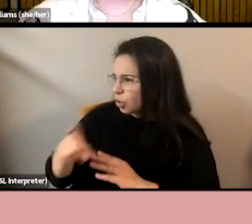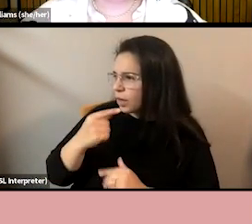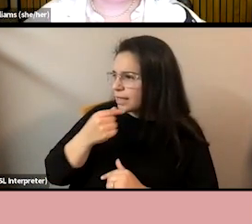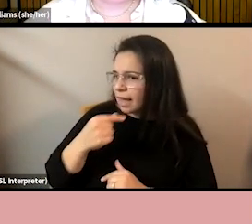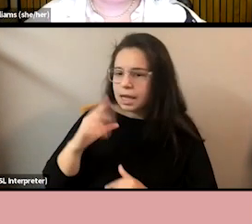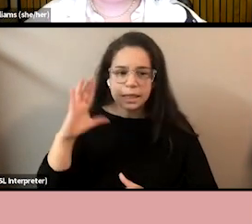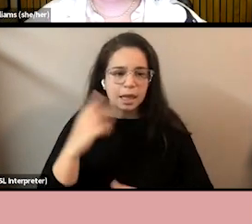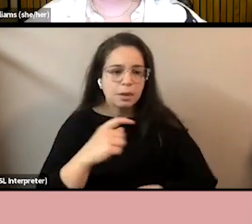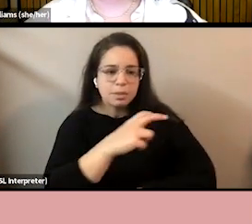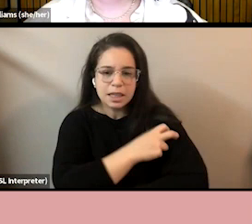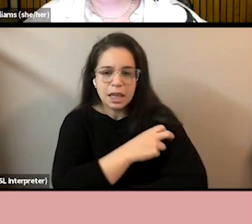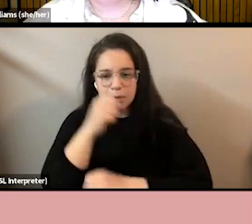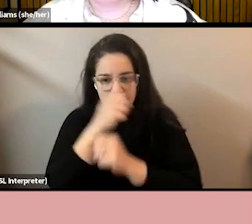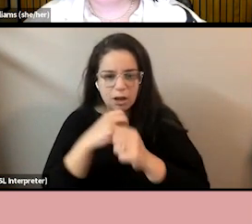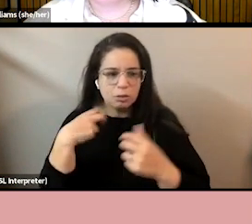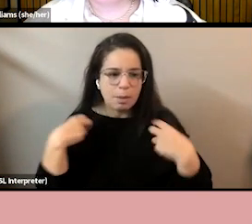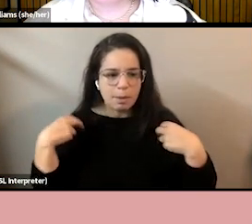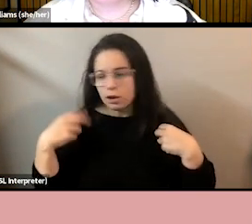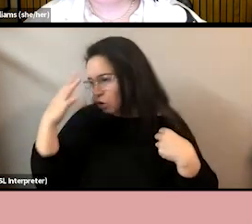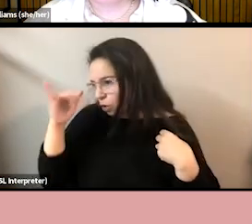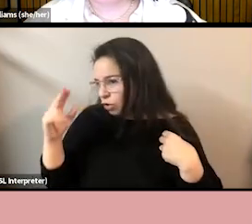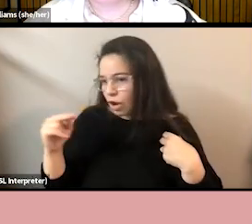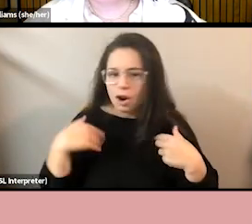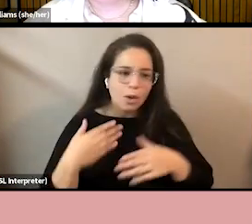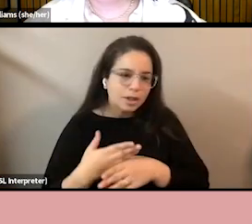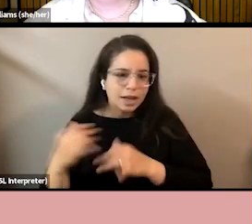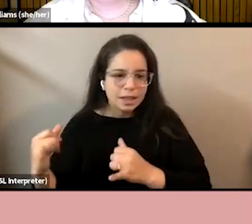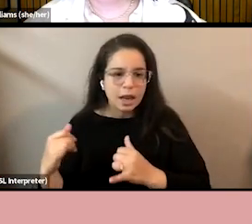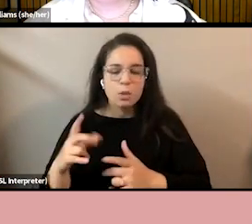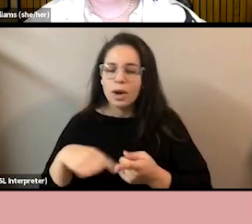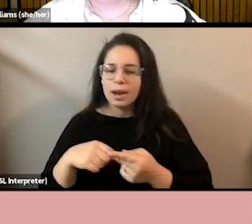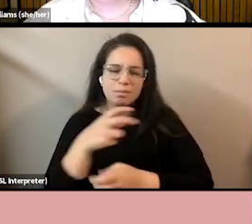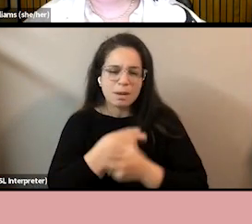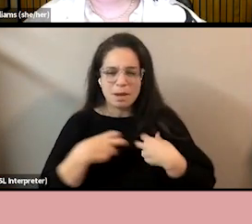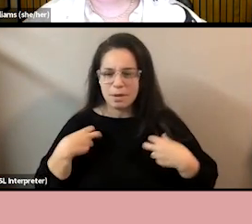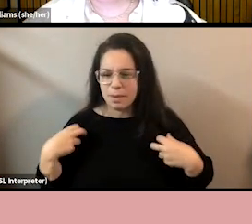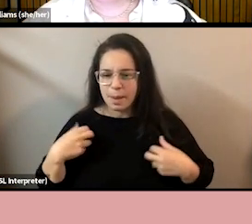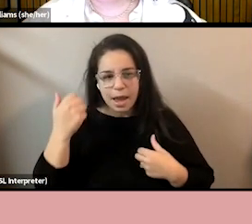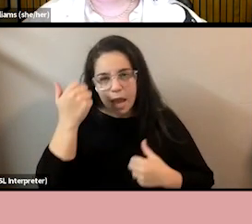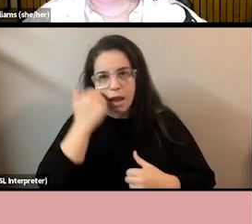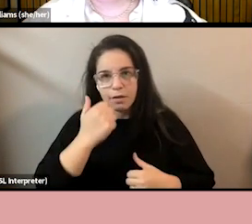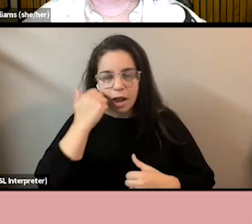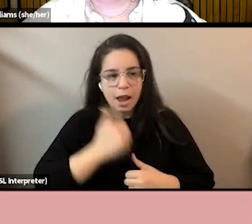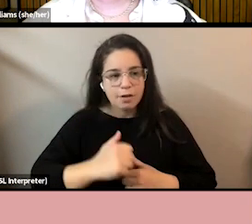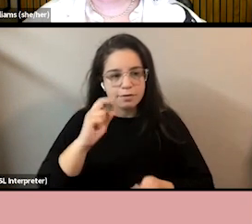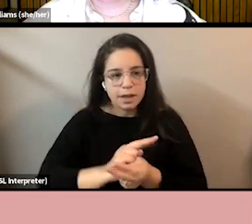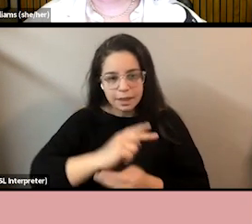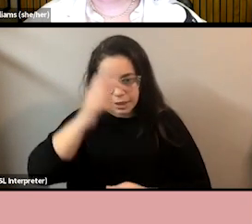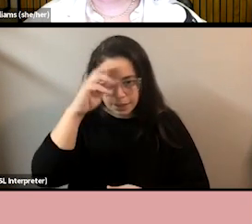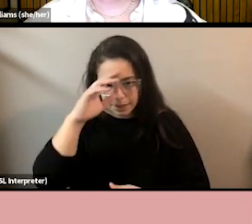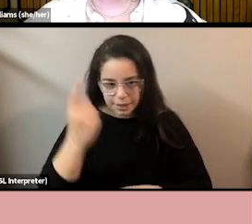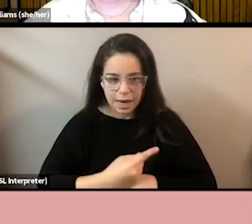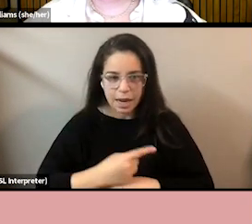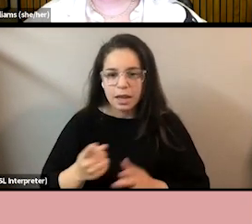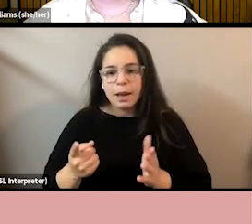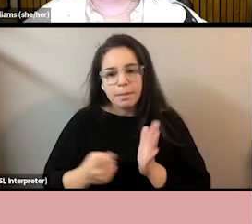to pop up everywhere. shopping is so bad. I'm sure too. And getting bit by mosquitoes every goddamn day. Can I touch your hair? Multiple times